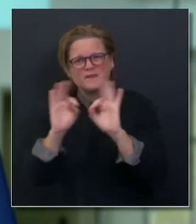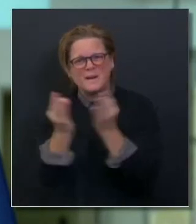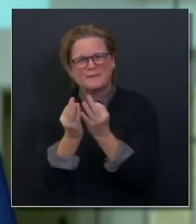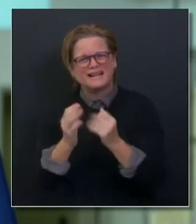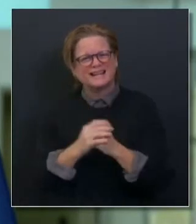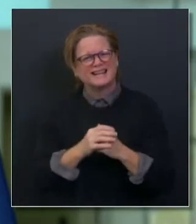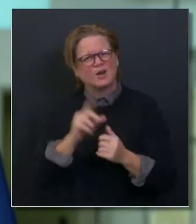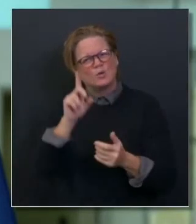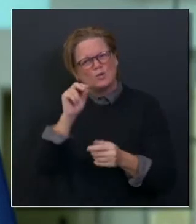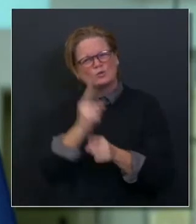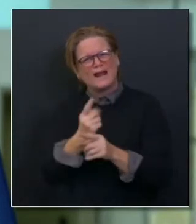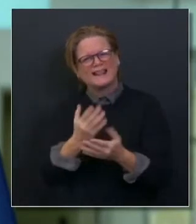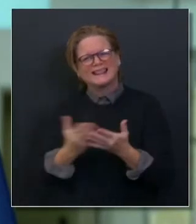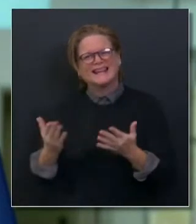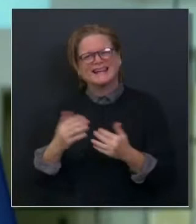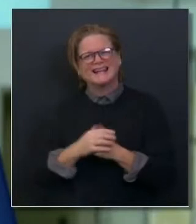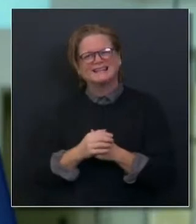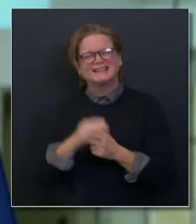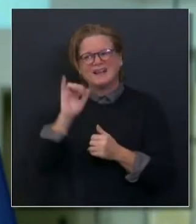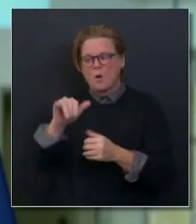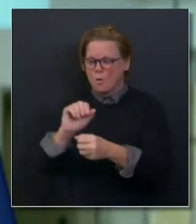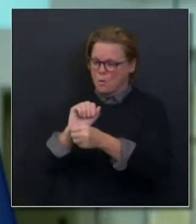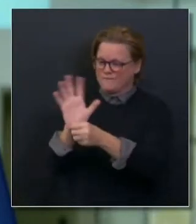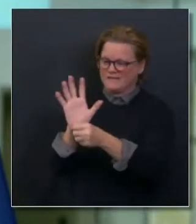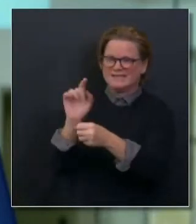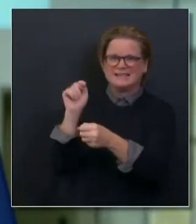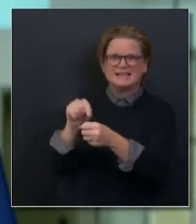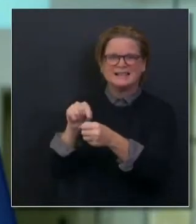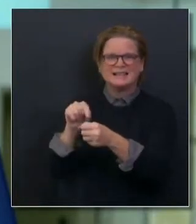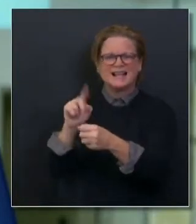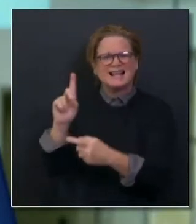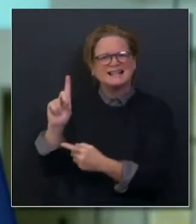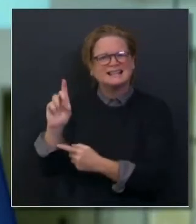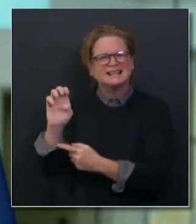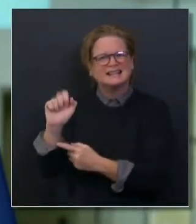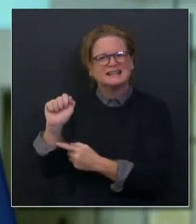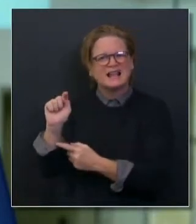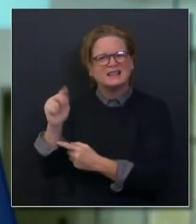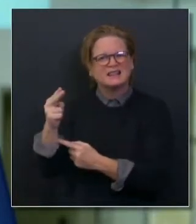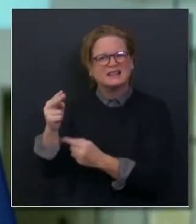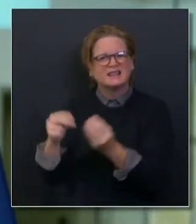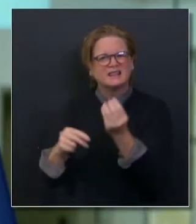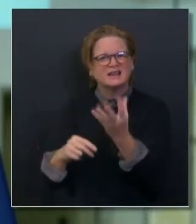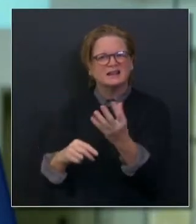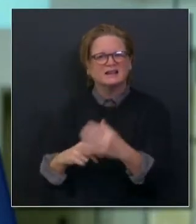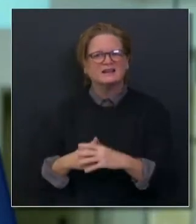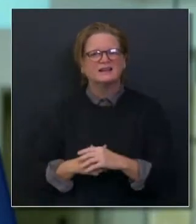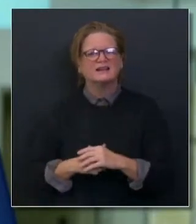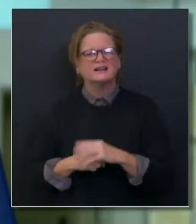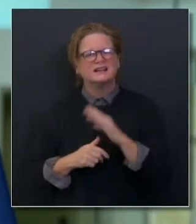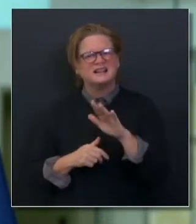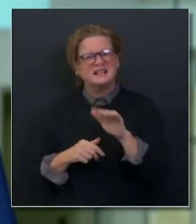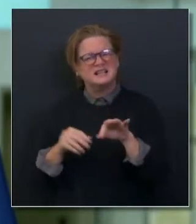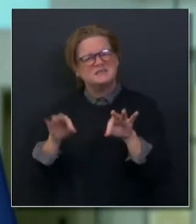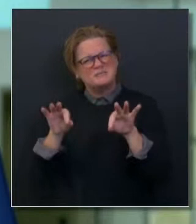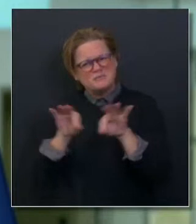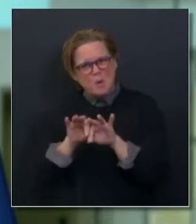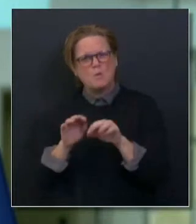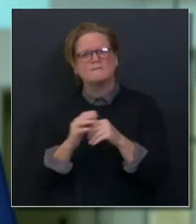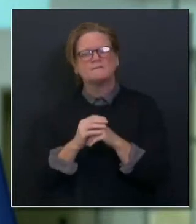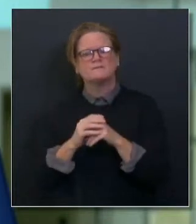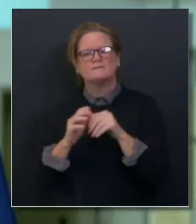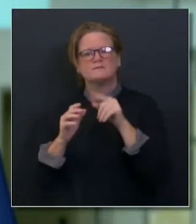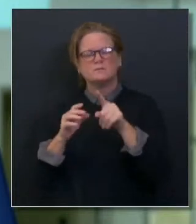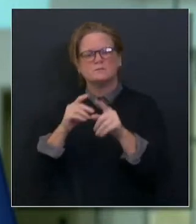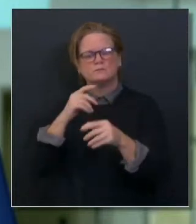But, yes, I think it is important to remind people, and I appreciate your recognition of what we're trying to communicate with